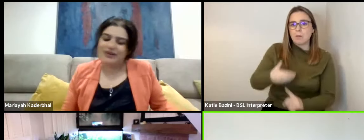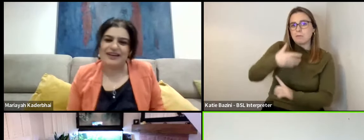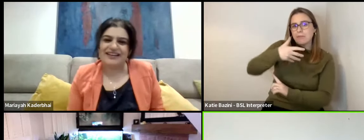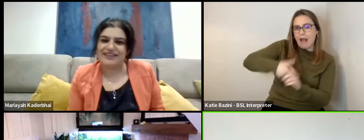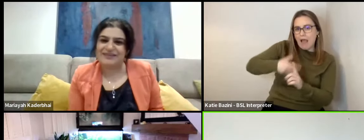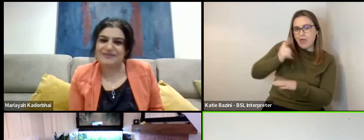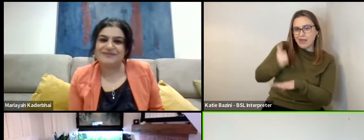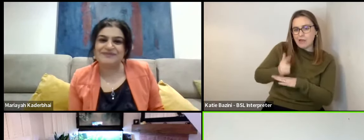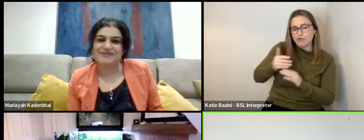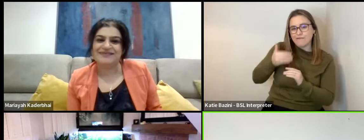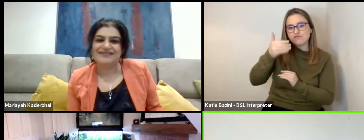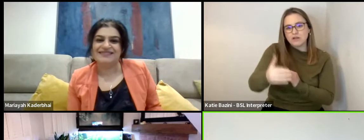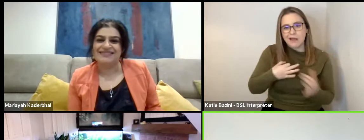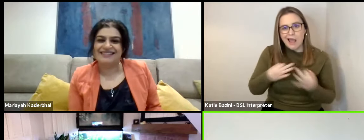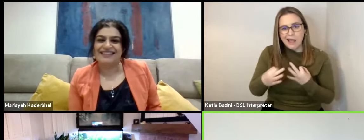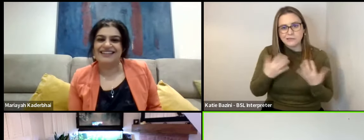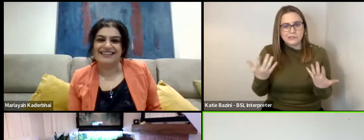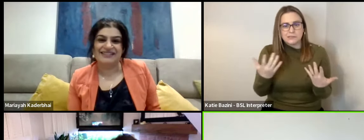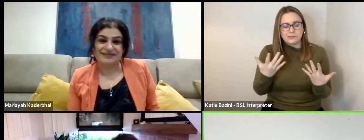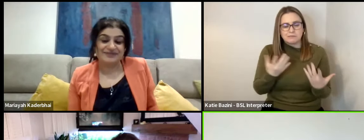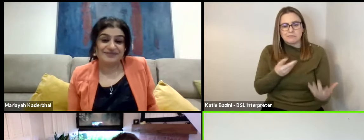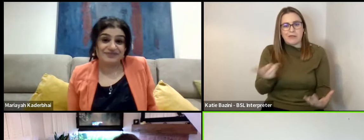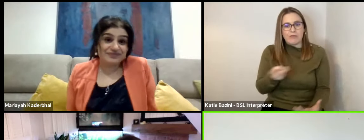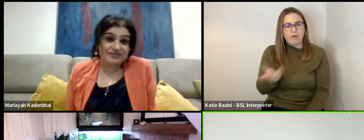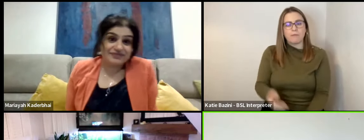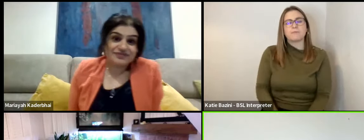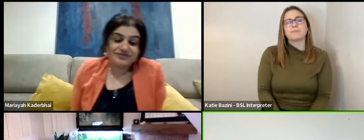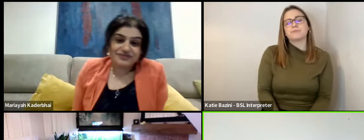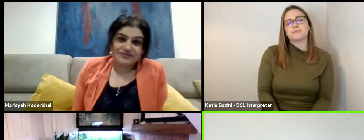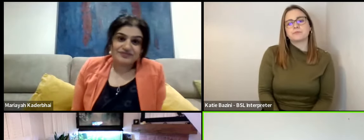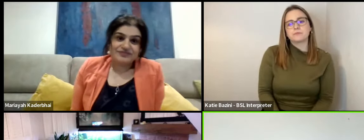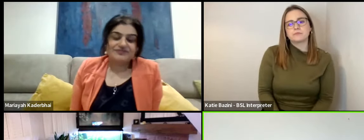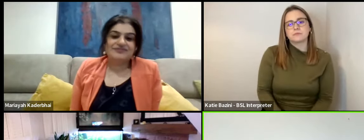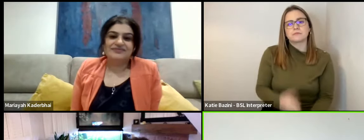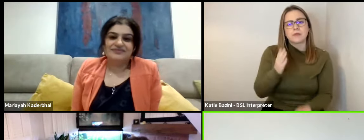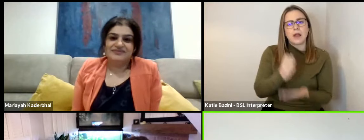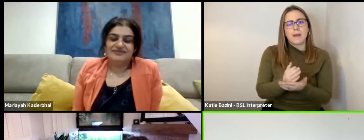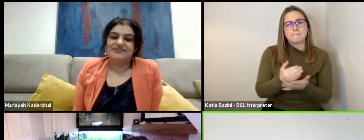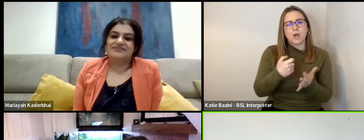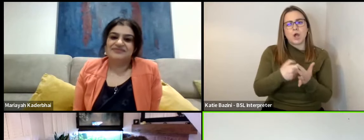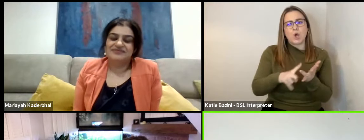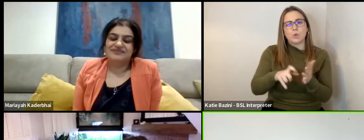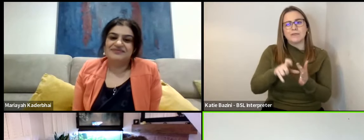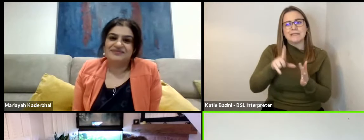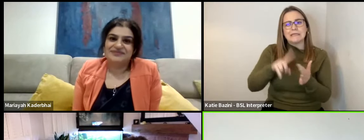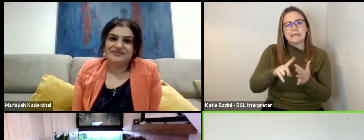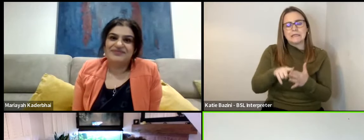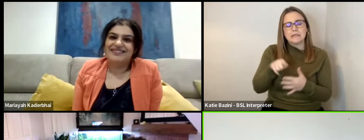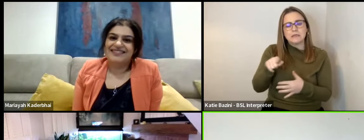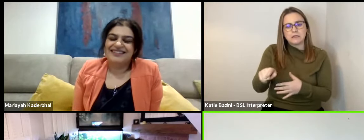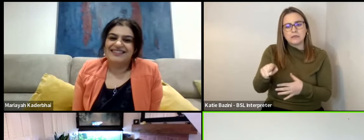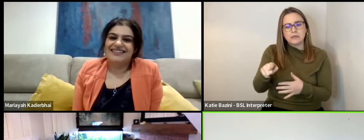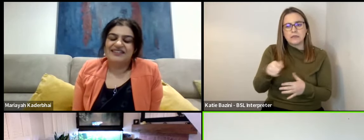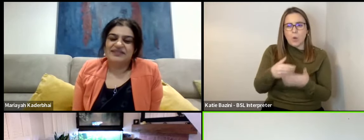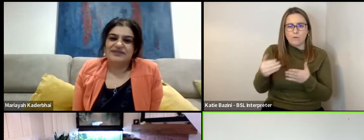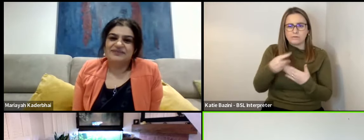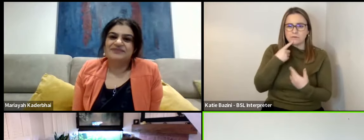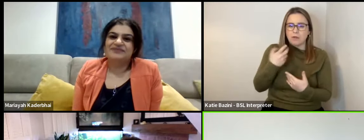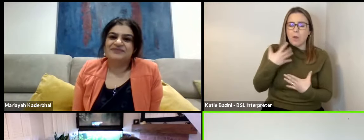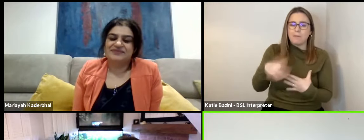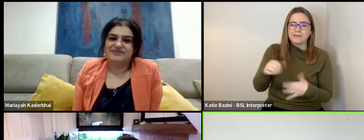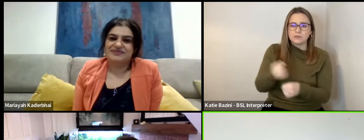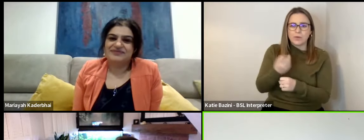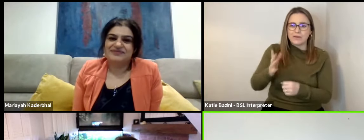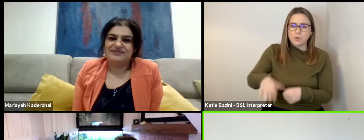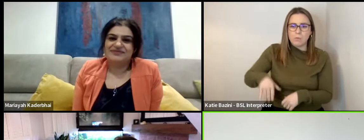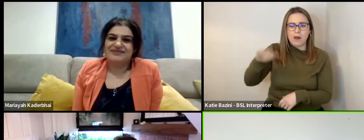camera, you know, either. Sure, sure. I mean, Cody is, as he often says, you know, I've been doing this for all